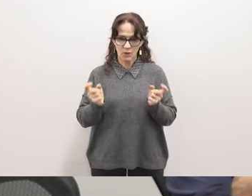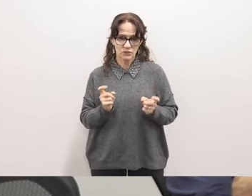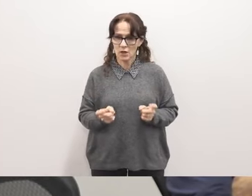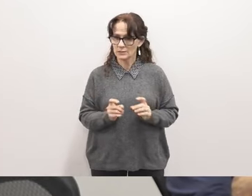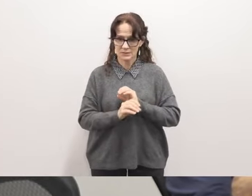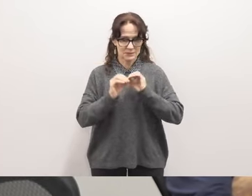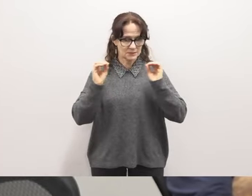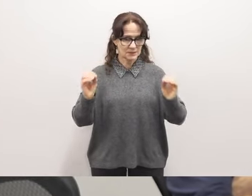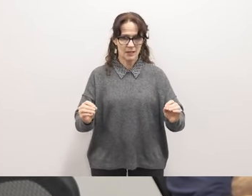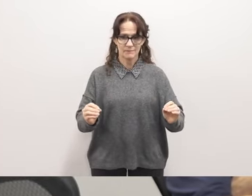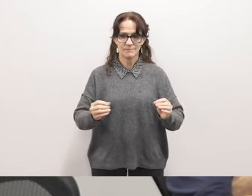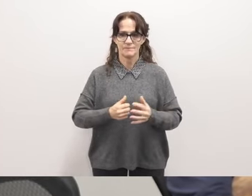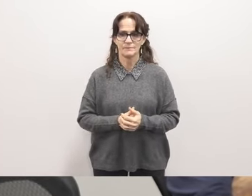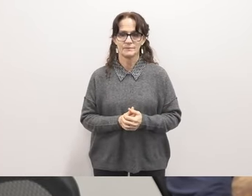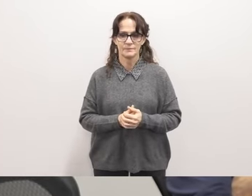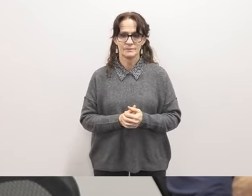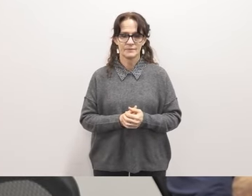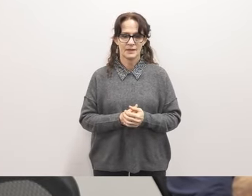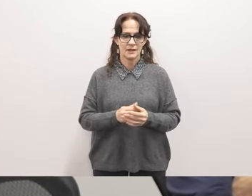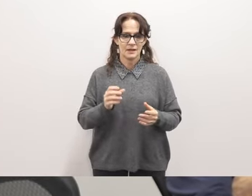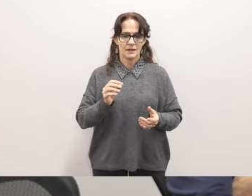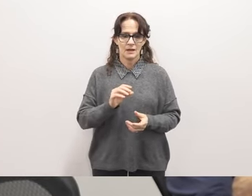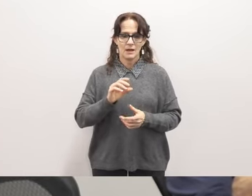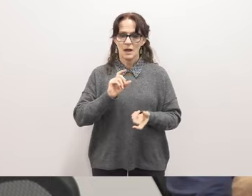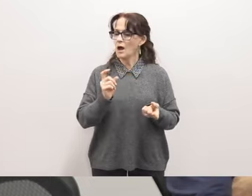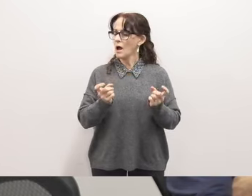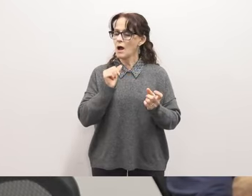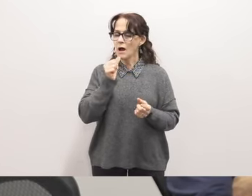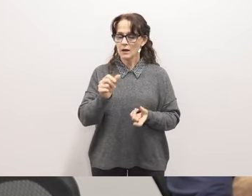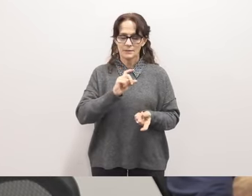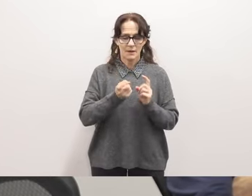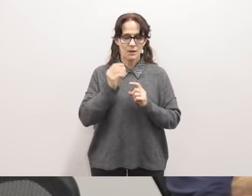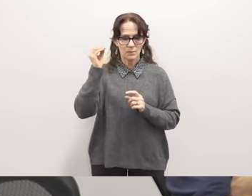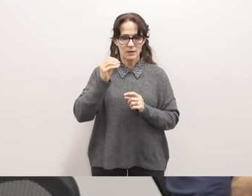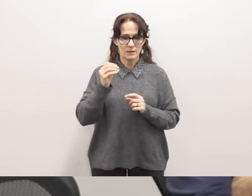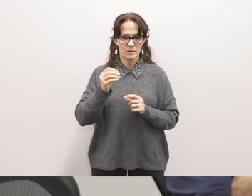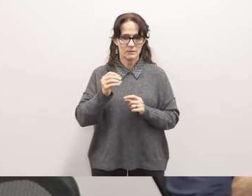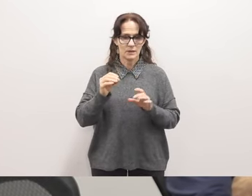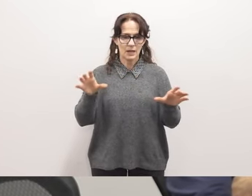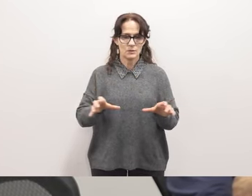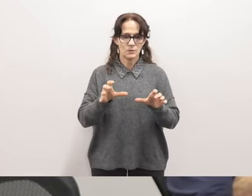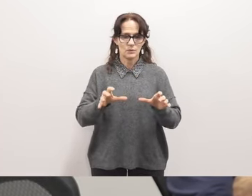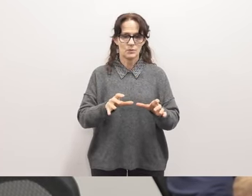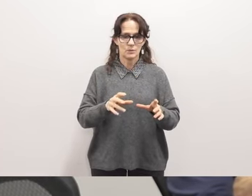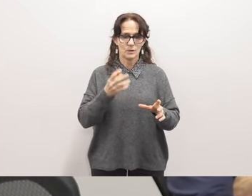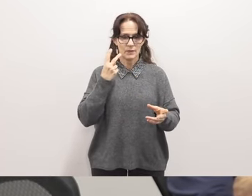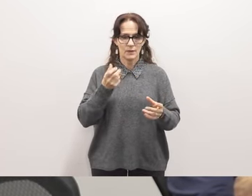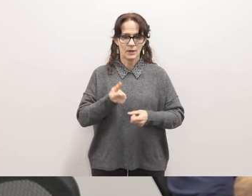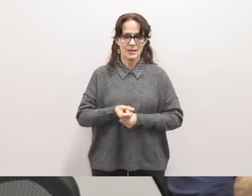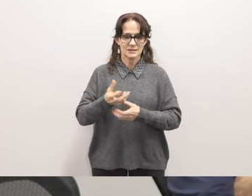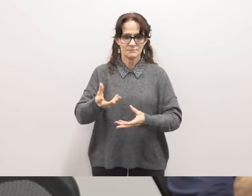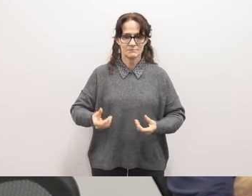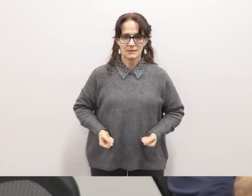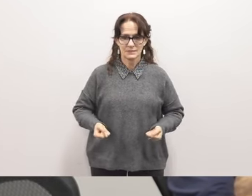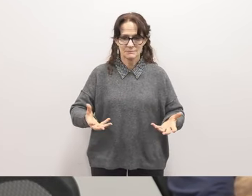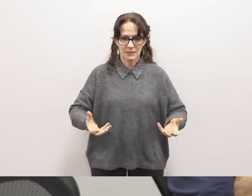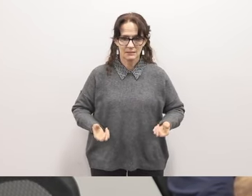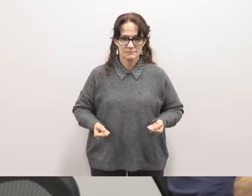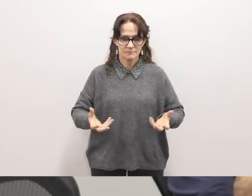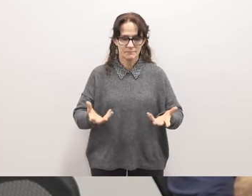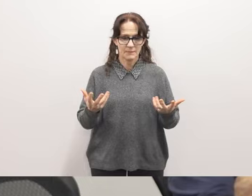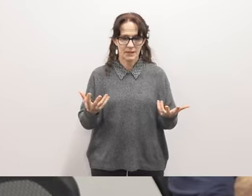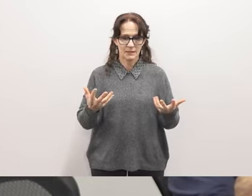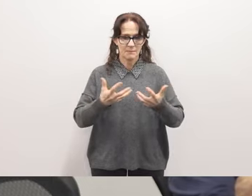no audit adjustments there so unmodified opinion and then we look at the performance side of it which is looking at the expenditures and making sure that it